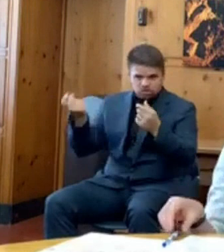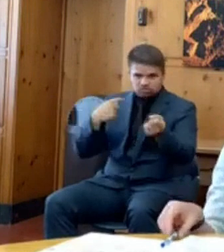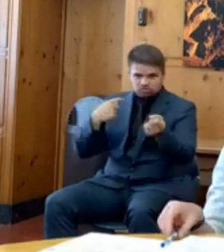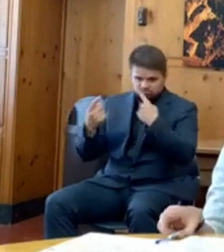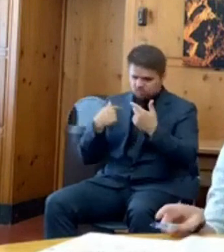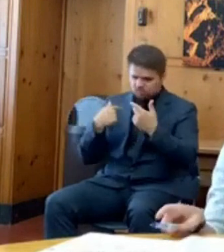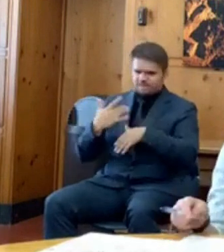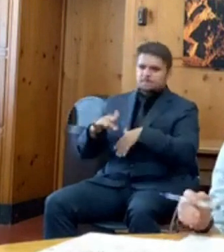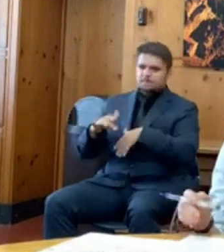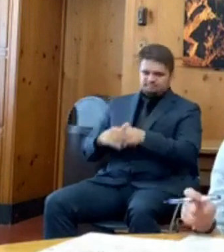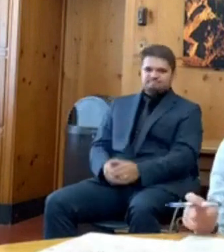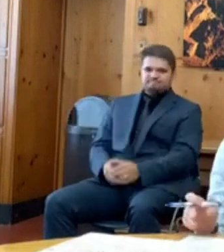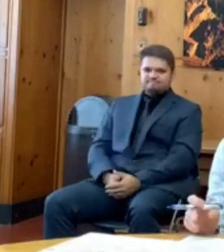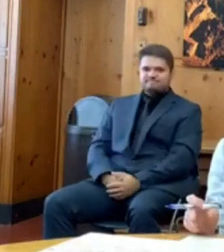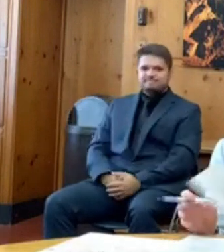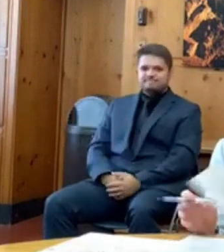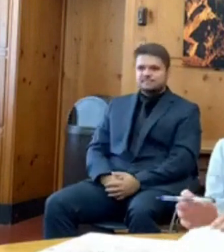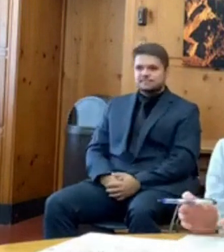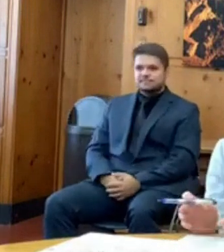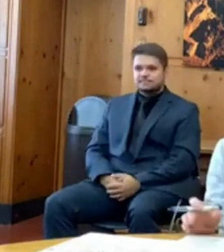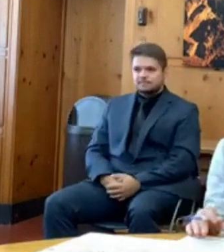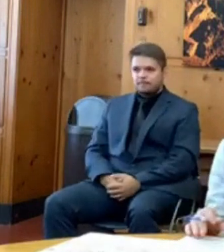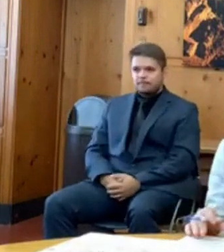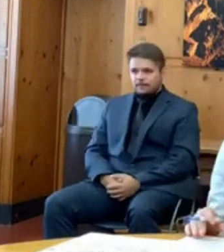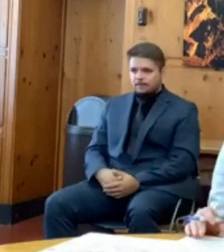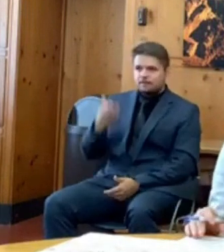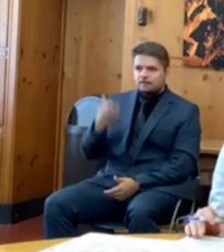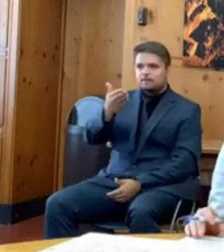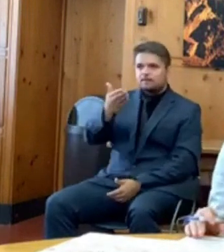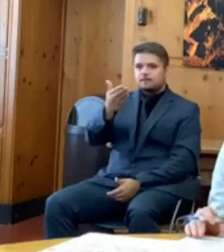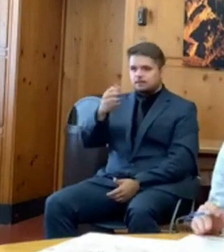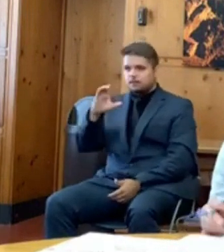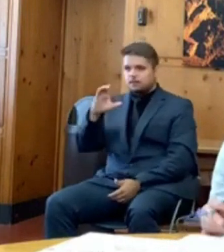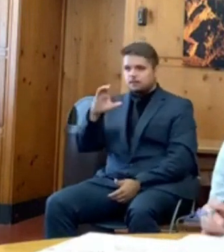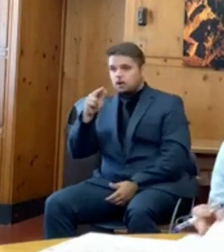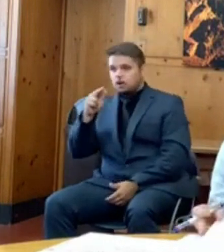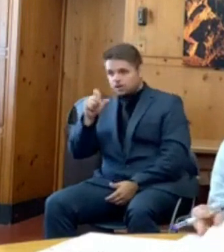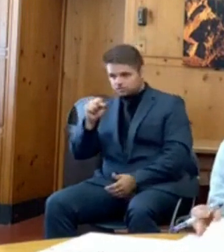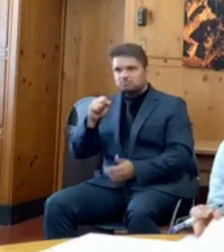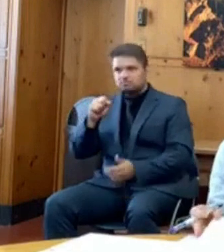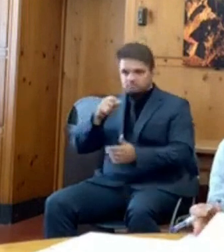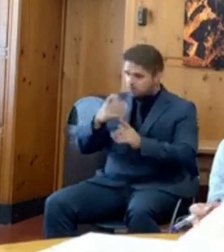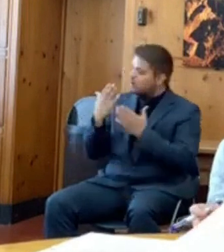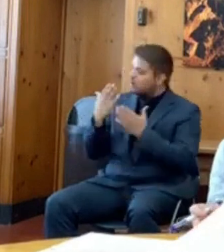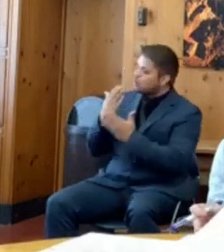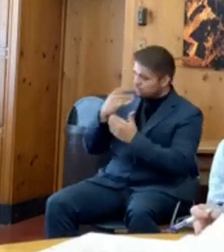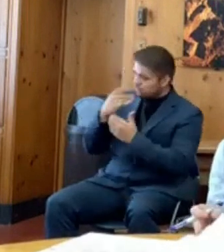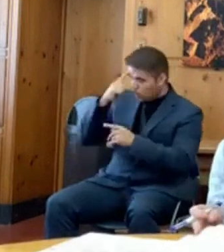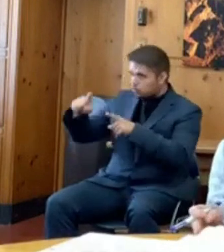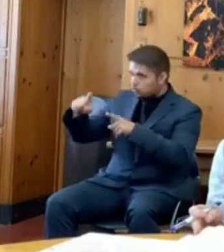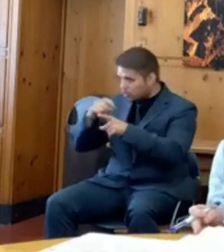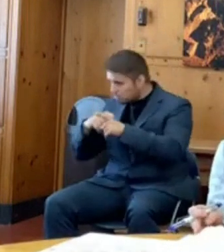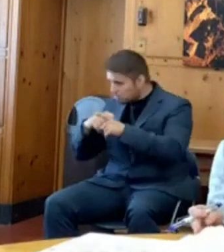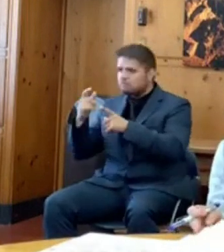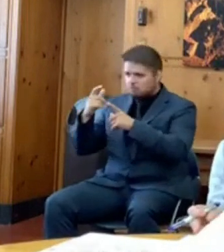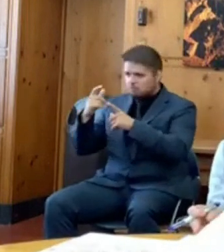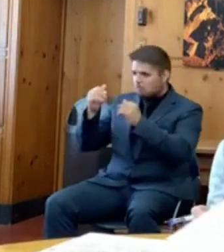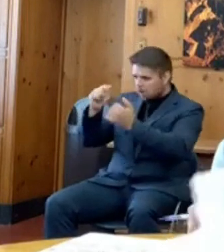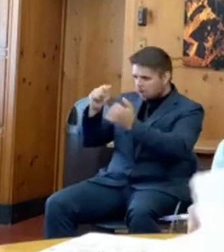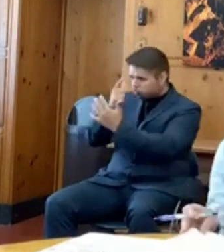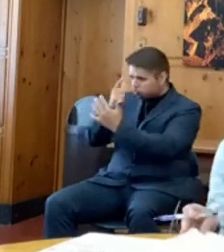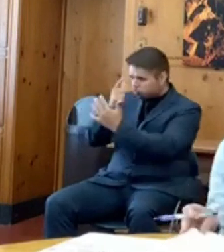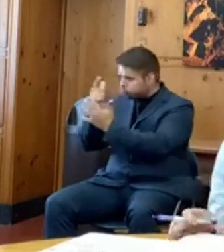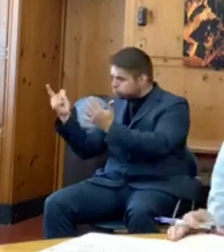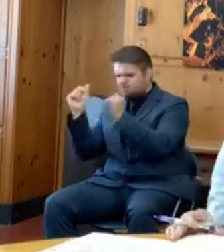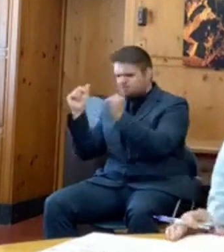Thanks, everyone, for calling, and this is Charles Boyle of the Governor's Office. We only have about half an hour today, so we'll try to get through as many questions as we